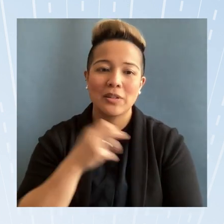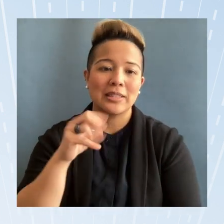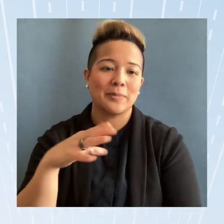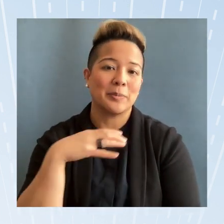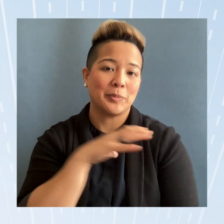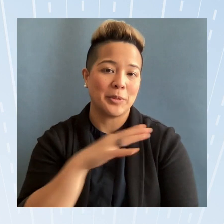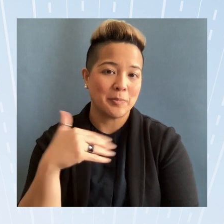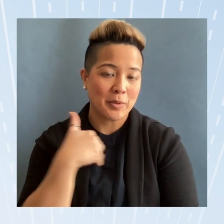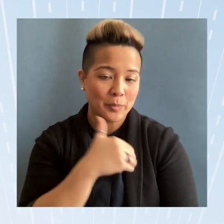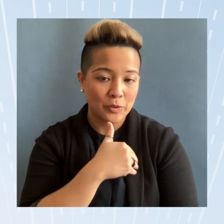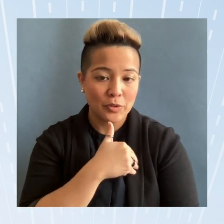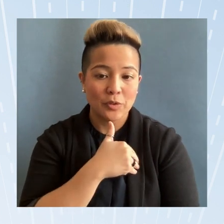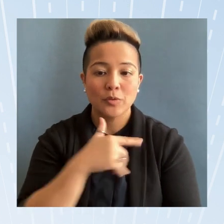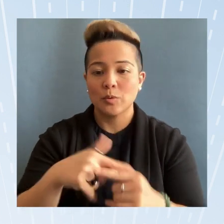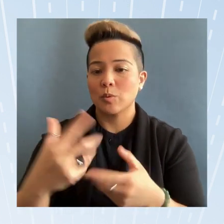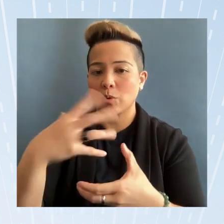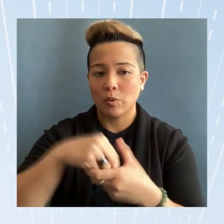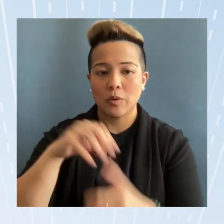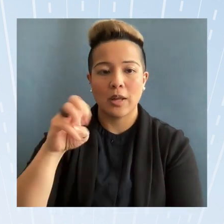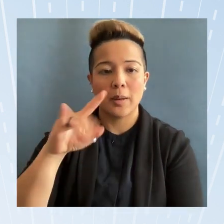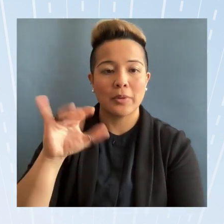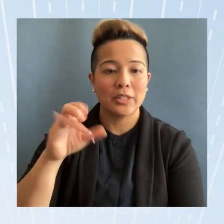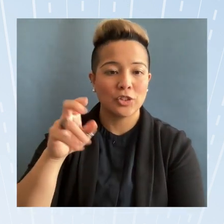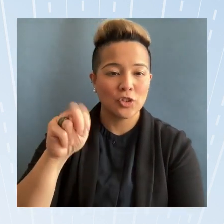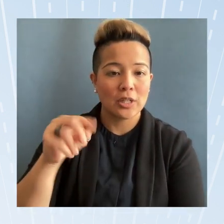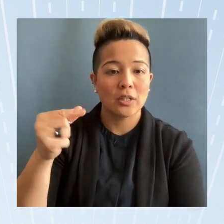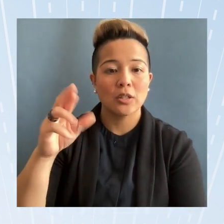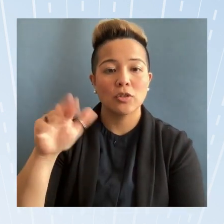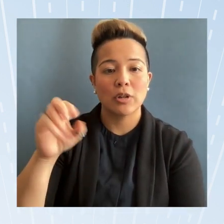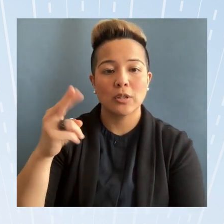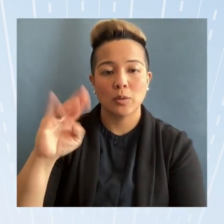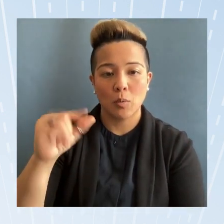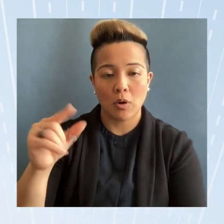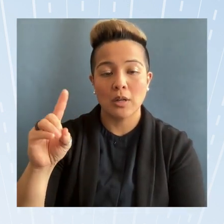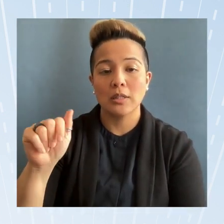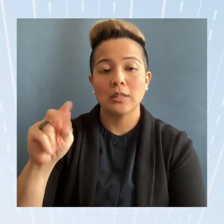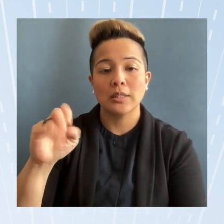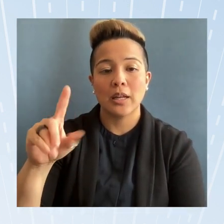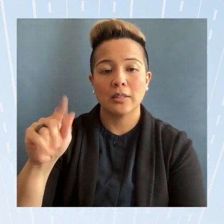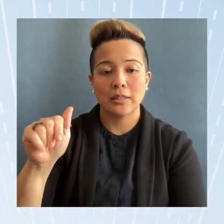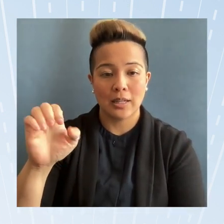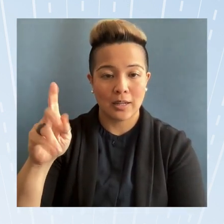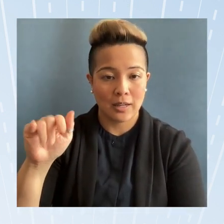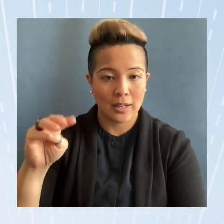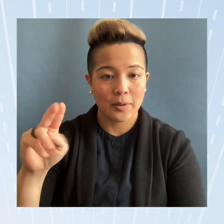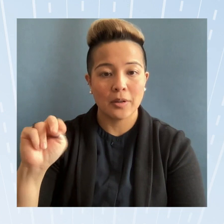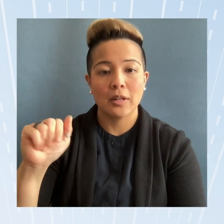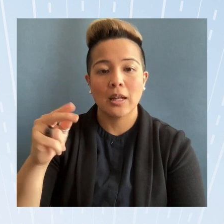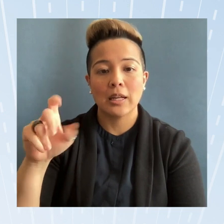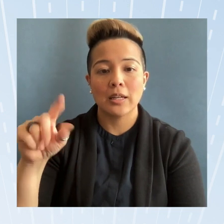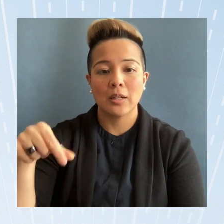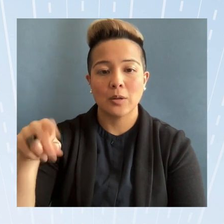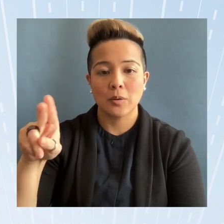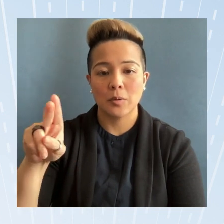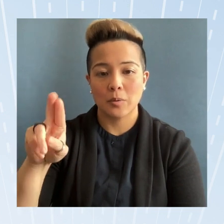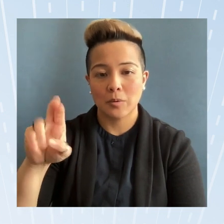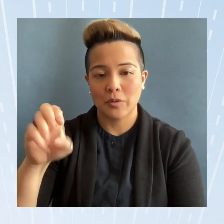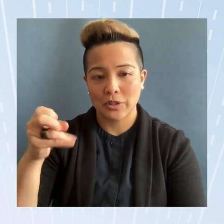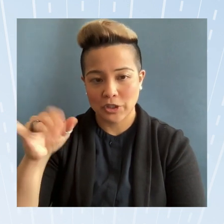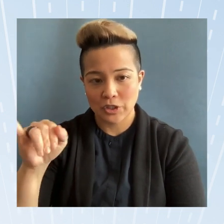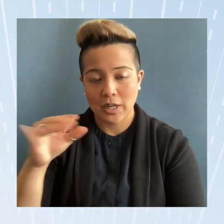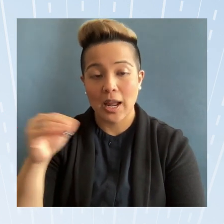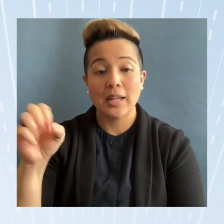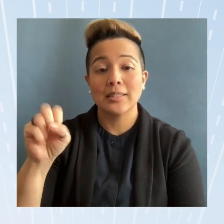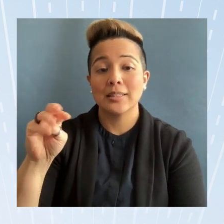to include Emily Chen Grace Wong Daniel Day Kim Neheed Qureshi and Smitha Shah